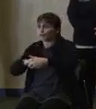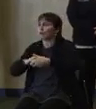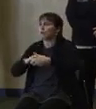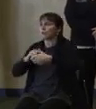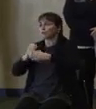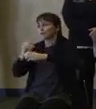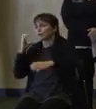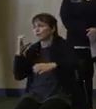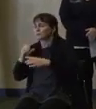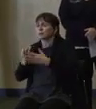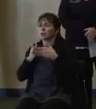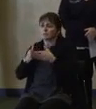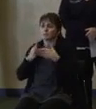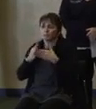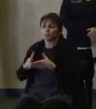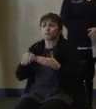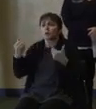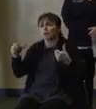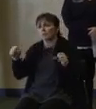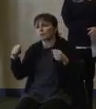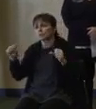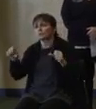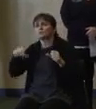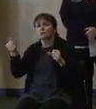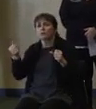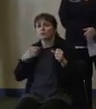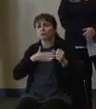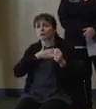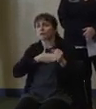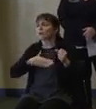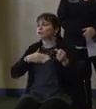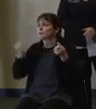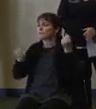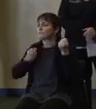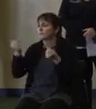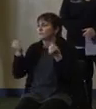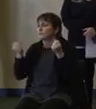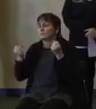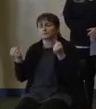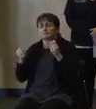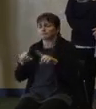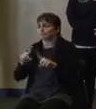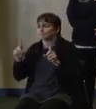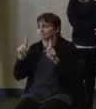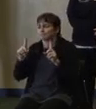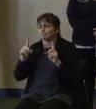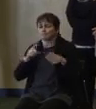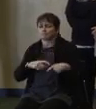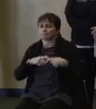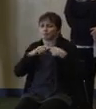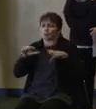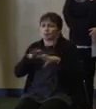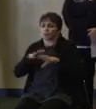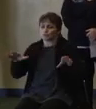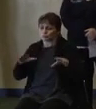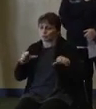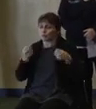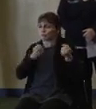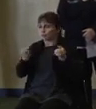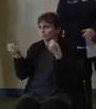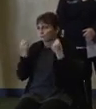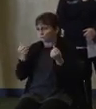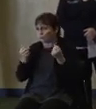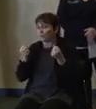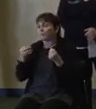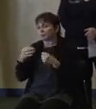motorcycles, and recreational vehicles along our interstate highways remains in place, but we're going to lift it at noon today, at noon